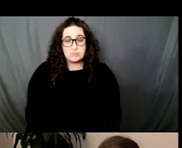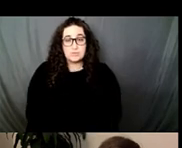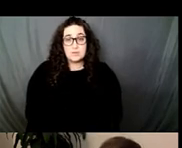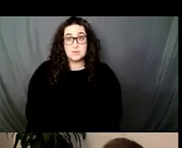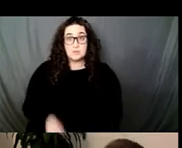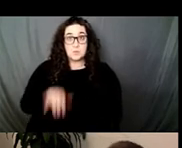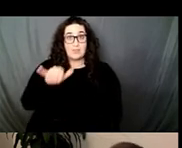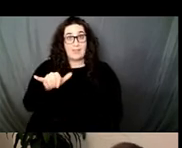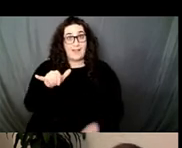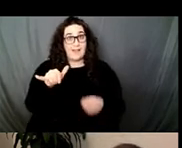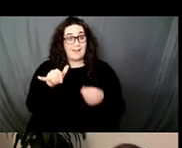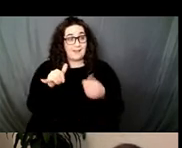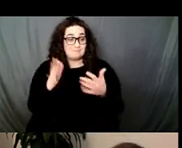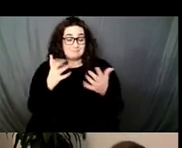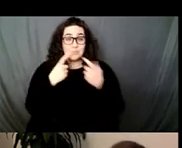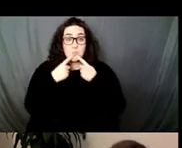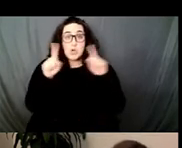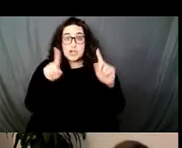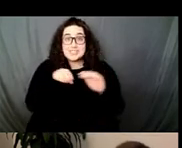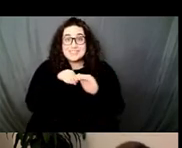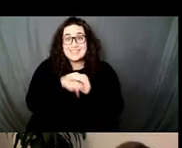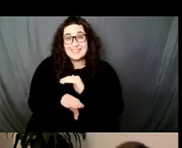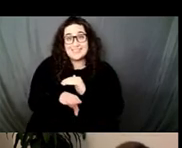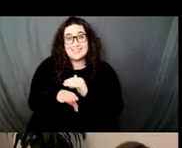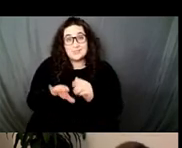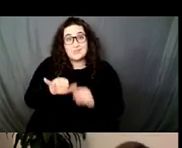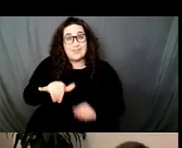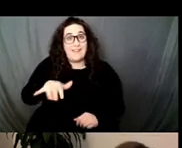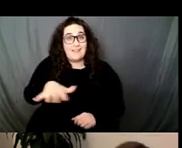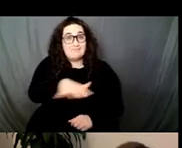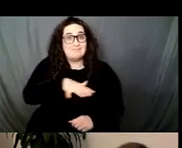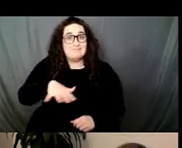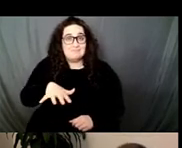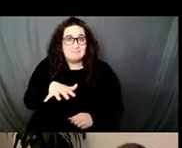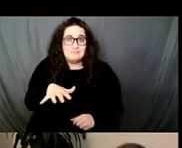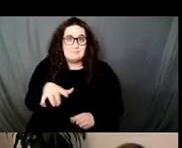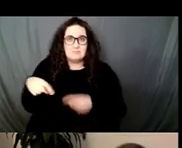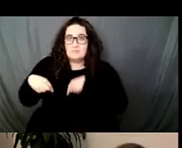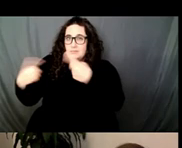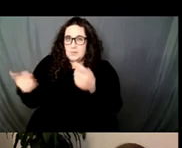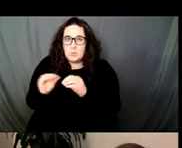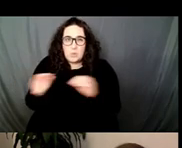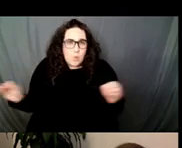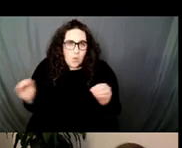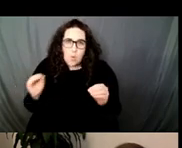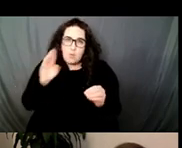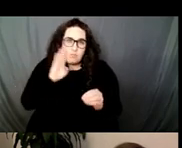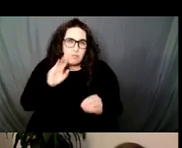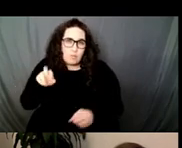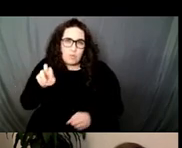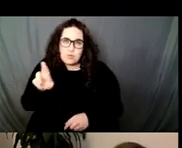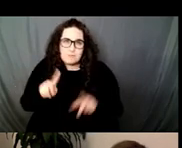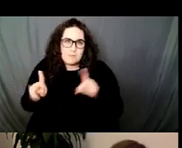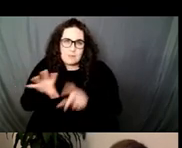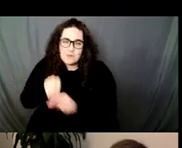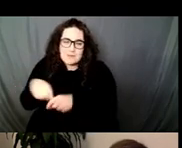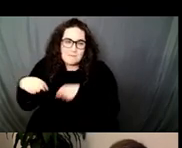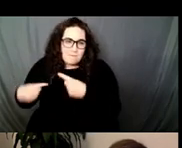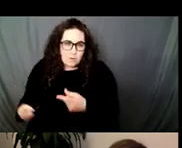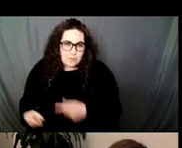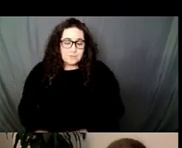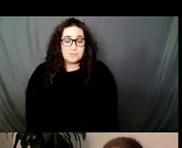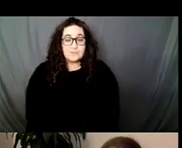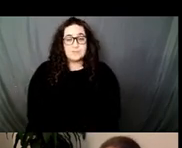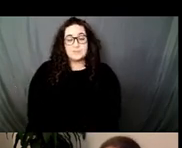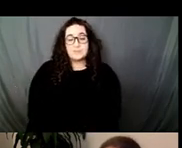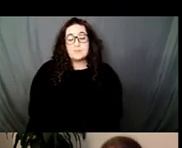But one might ask today, at what cost? As Arlene Davila has recently written, the case of FGT,